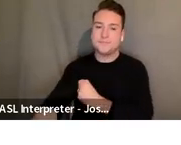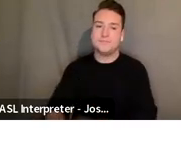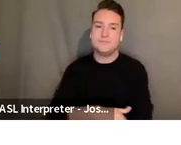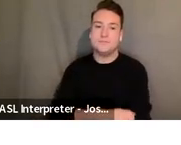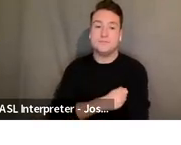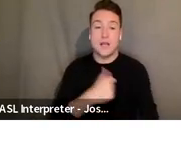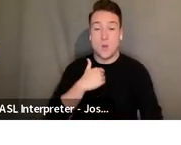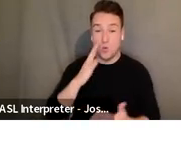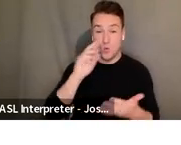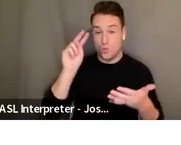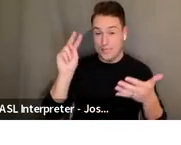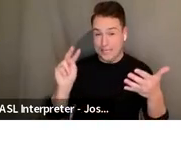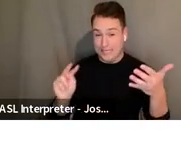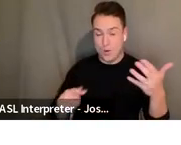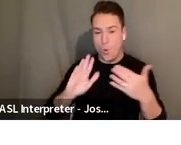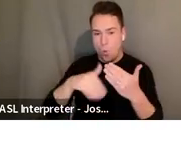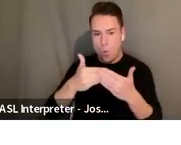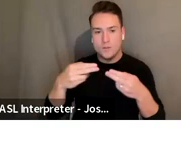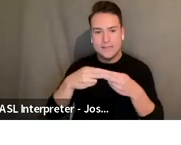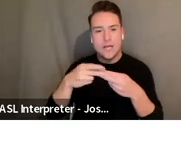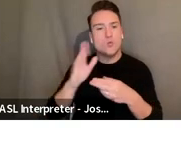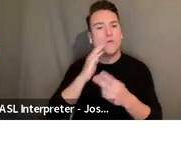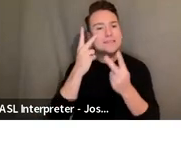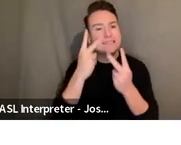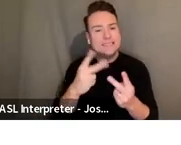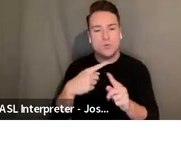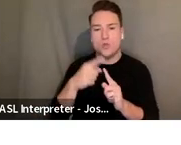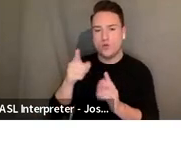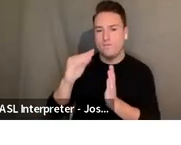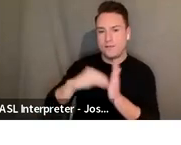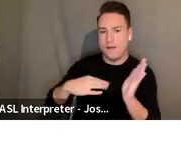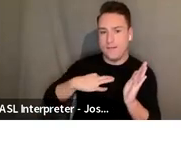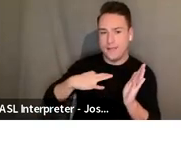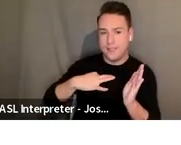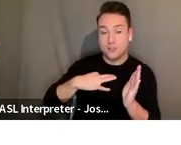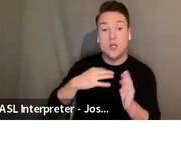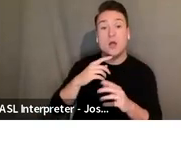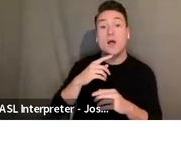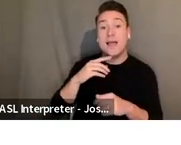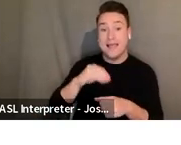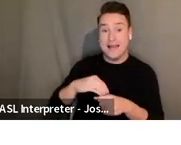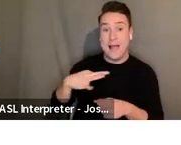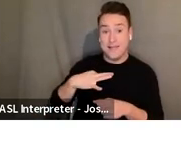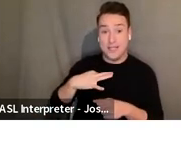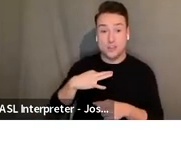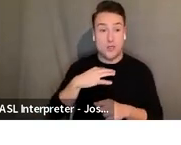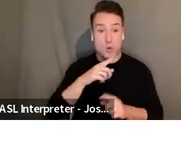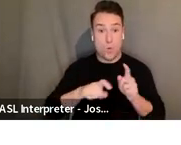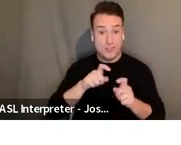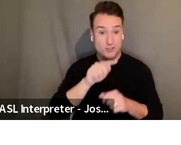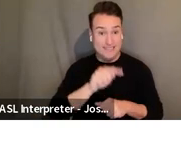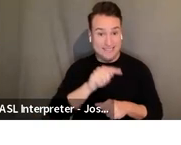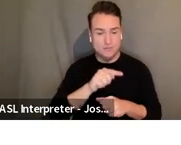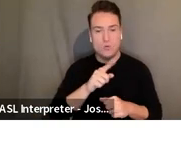this is what you will see when you go to fill out an application. And the questions that are asked in the application derive directly